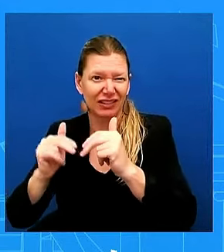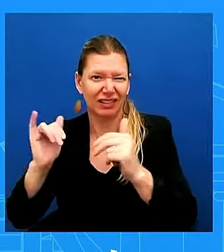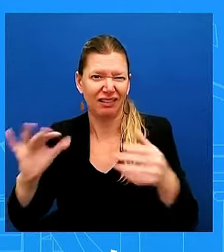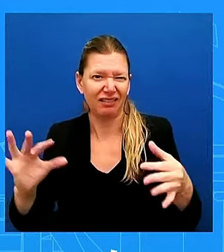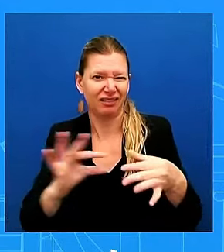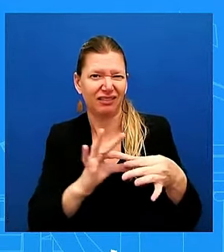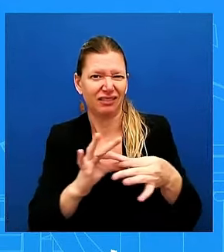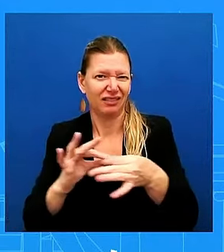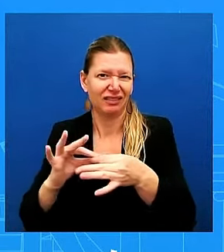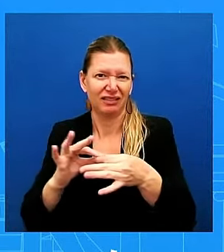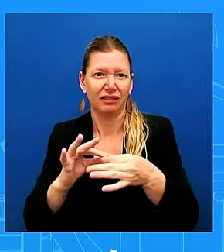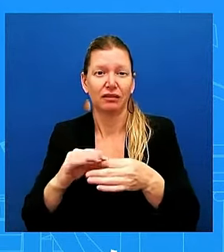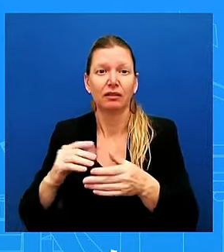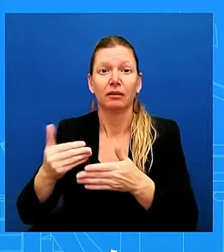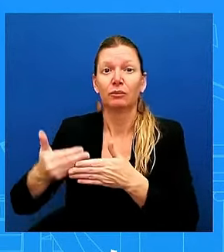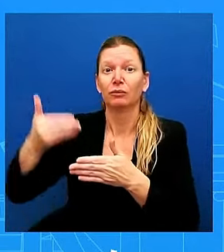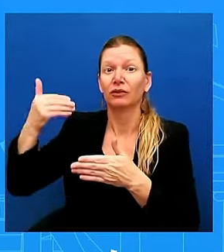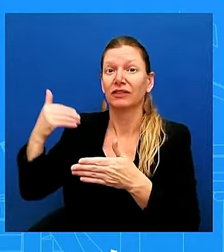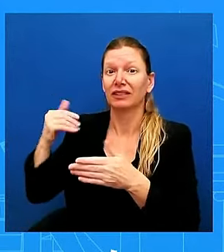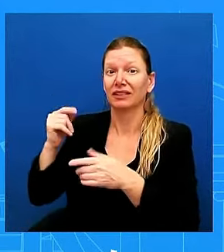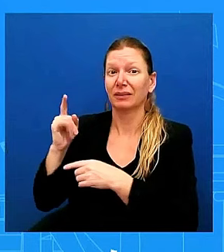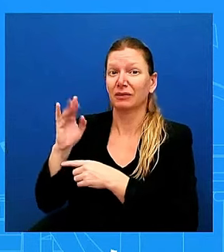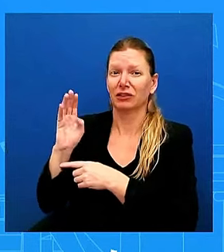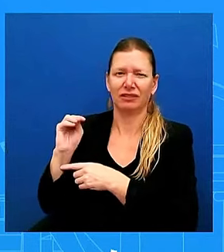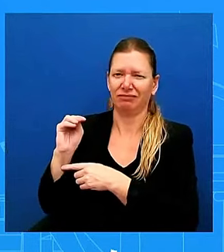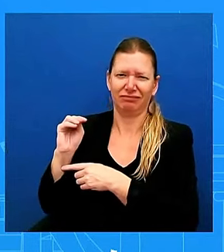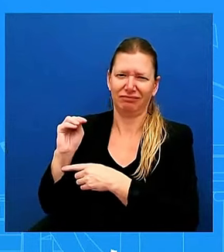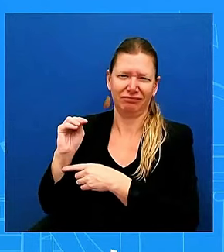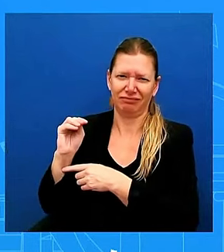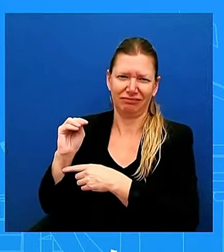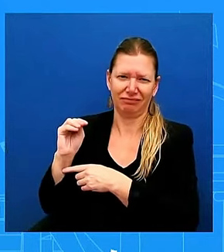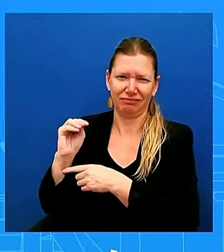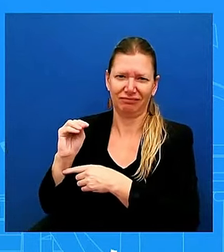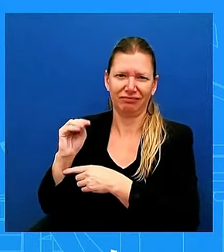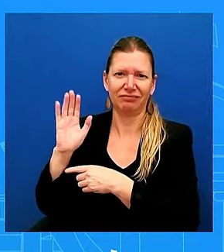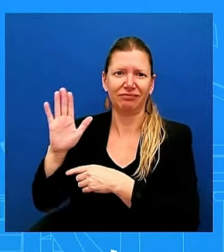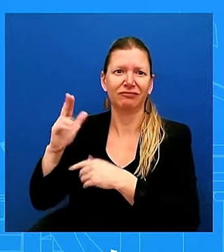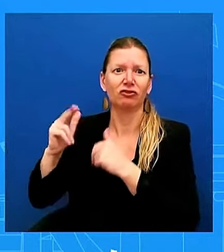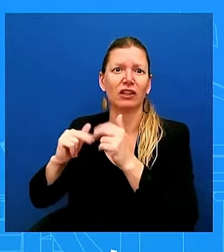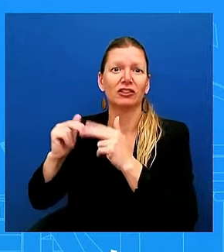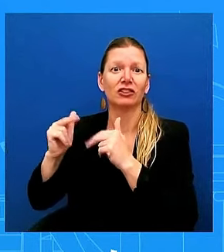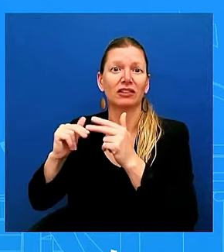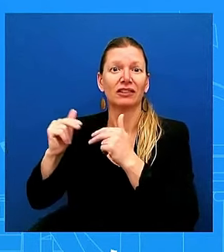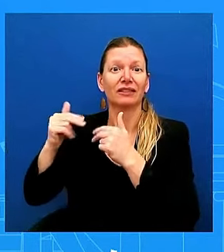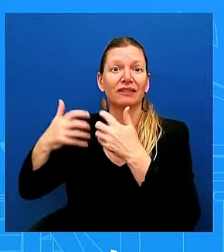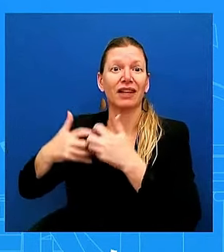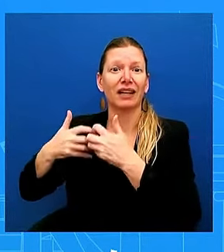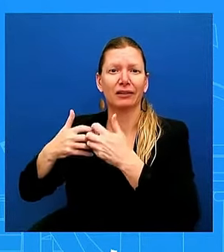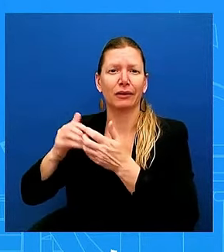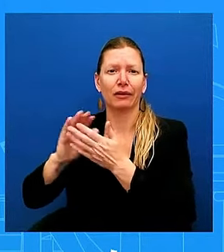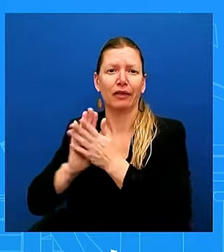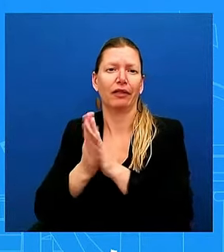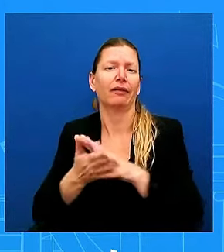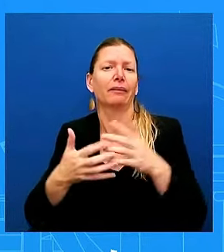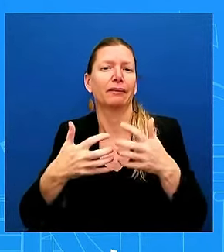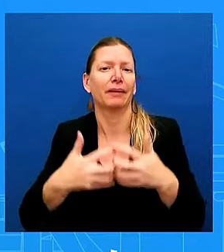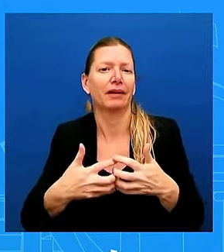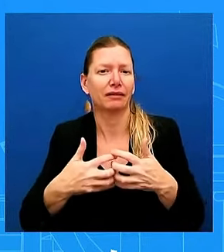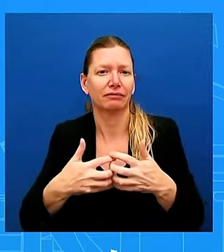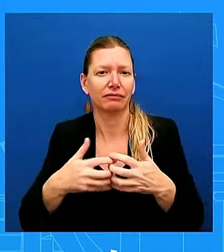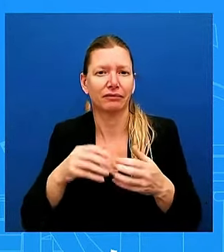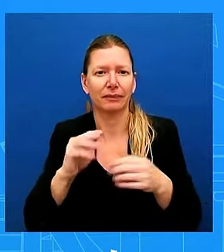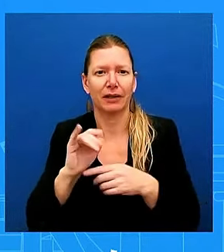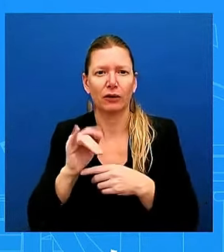manufacturing jobs of the future. So, we see that investment in today's economy, whether it be in chip